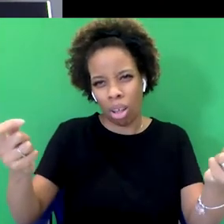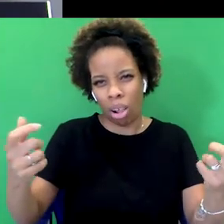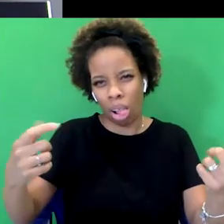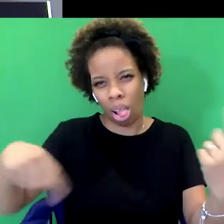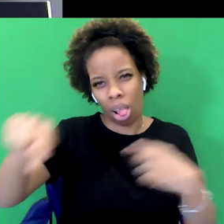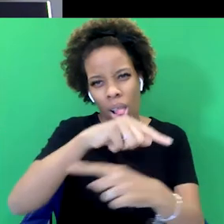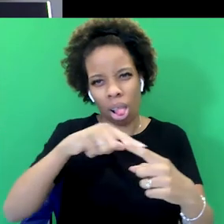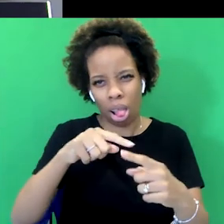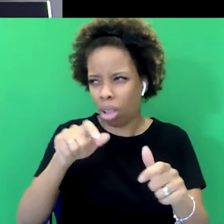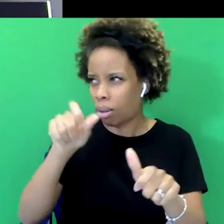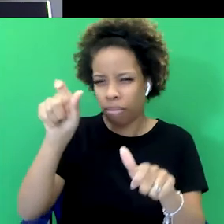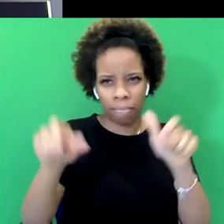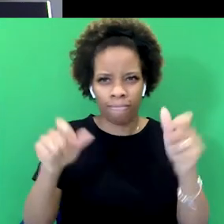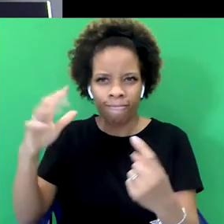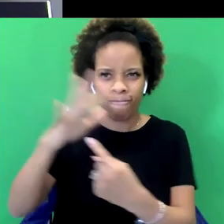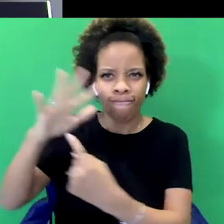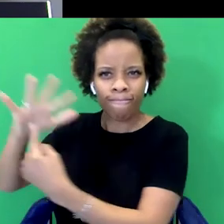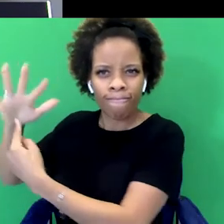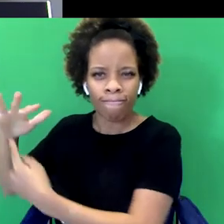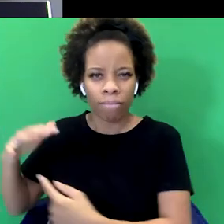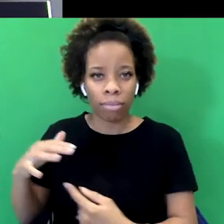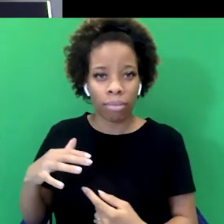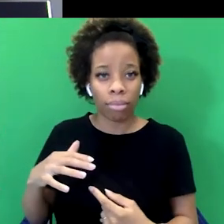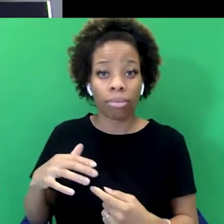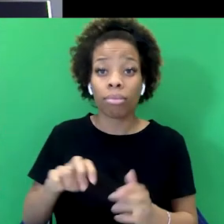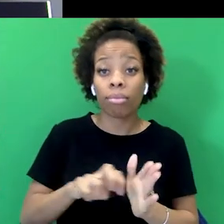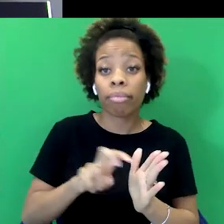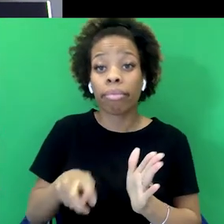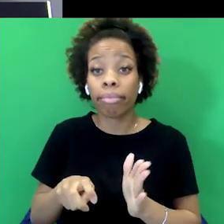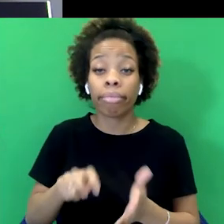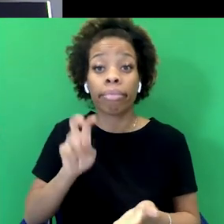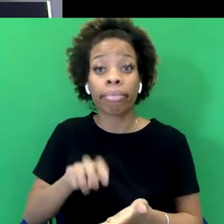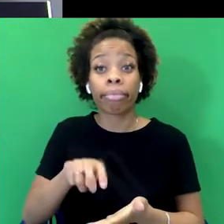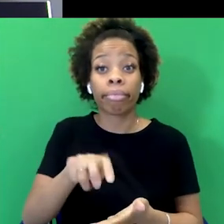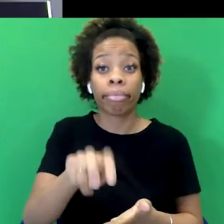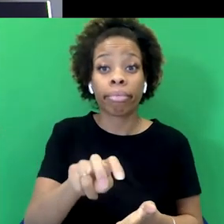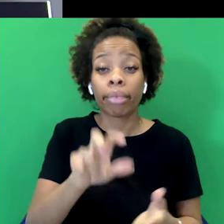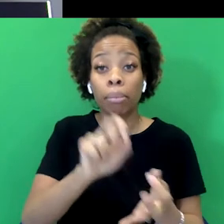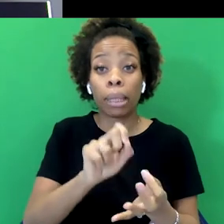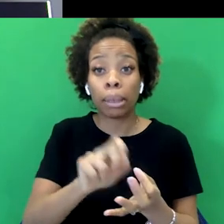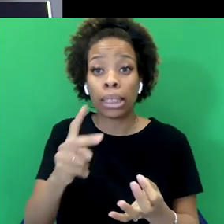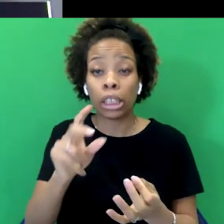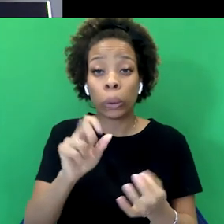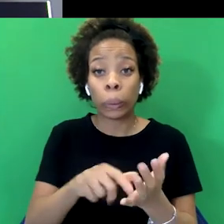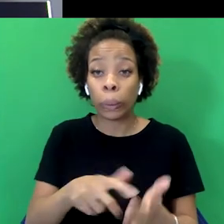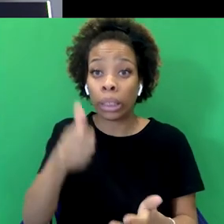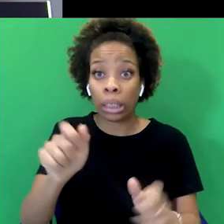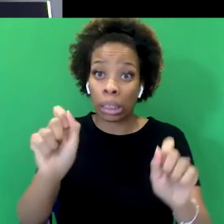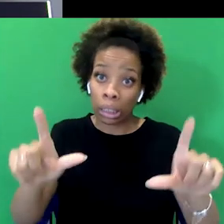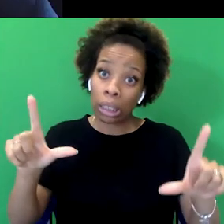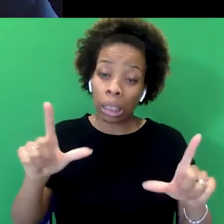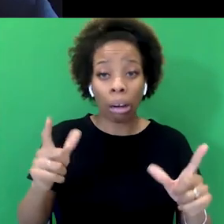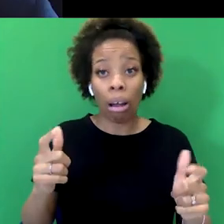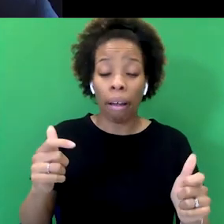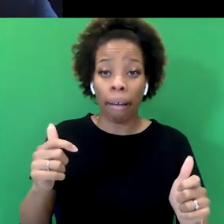age, getting off a train on BBC Two at 6.30, talking about the glory of the Raj. Wearing